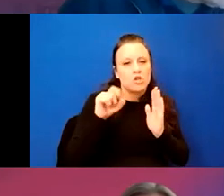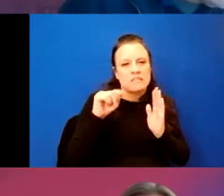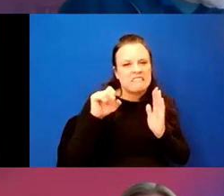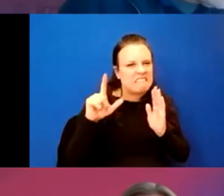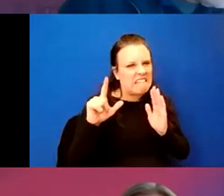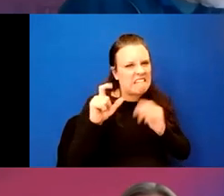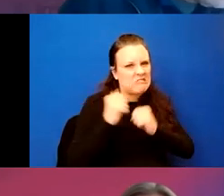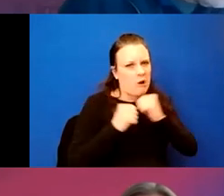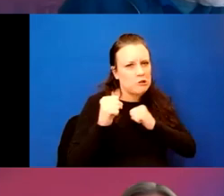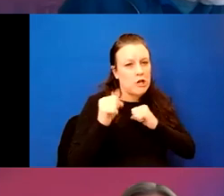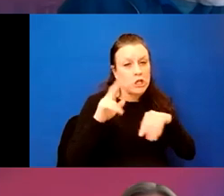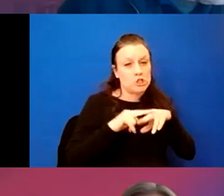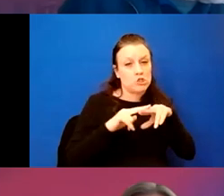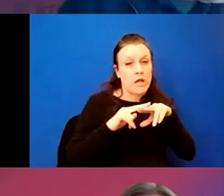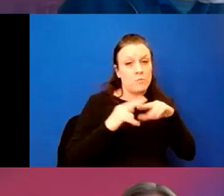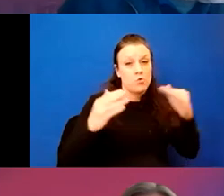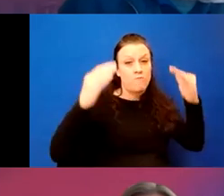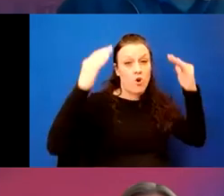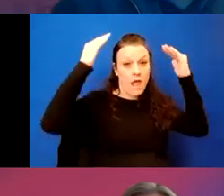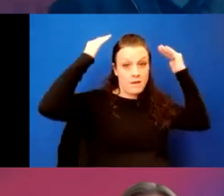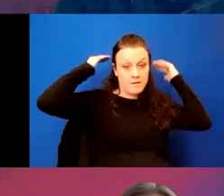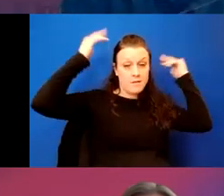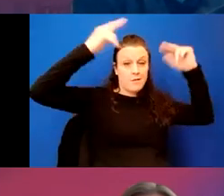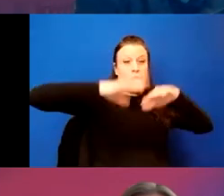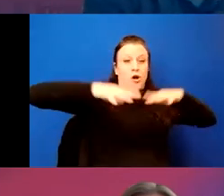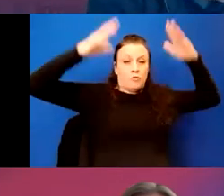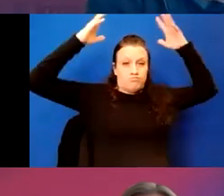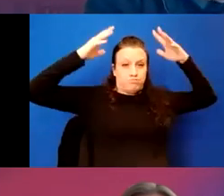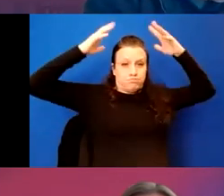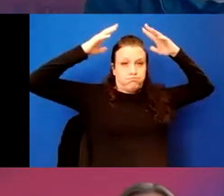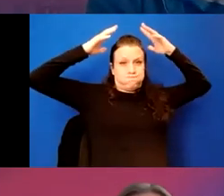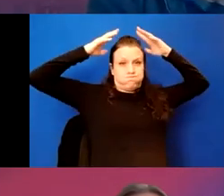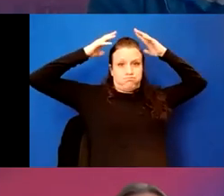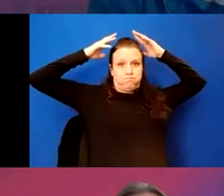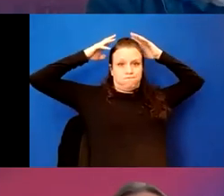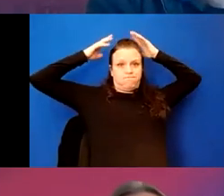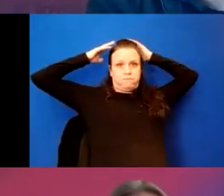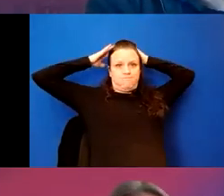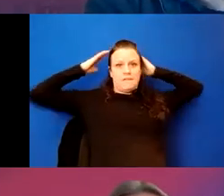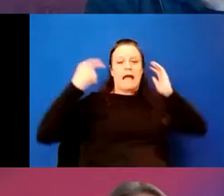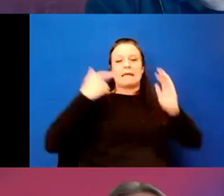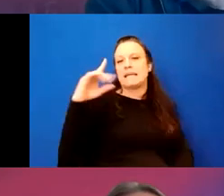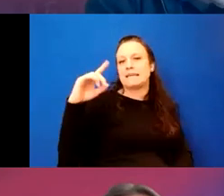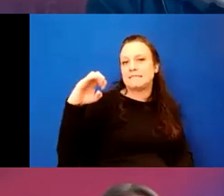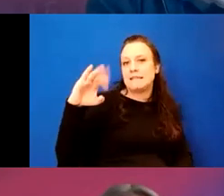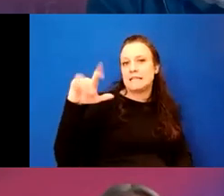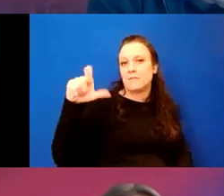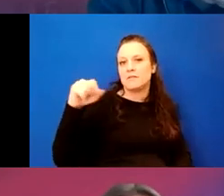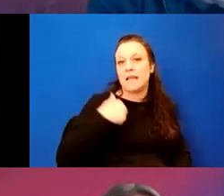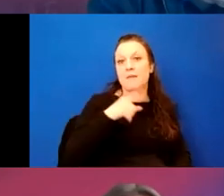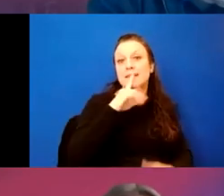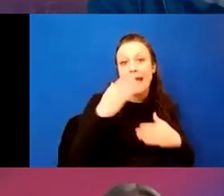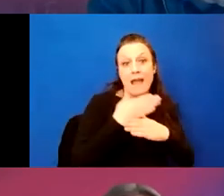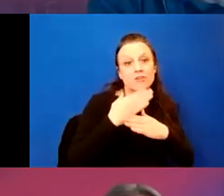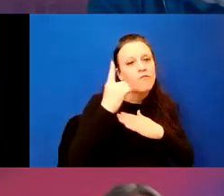and the train was going over your head, that's a pretty, and I, when I say decibels in this case, I mean, an average